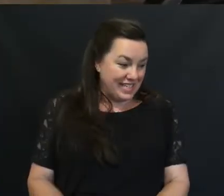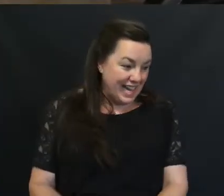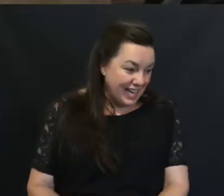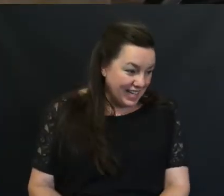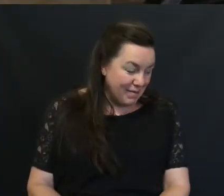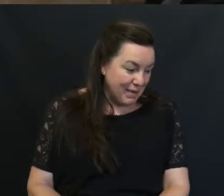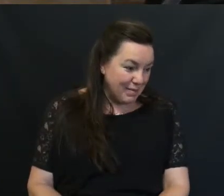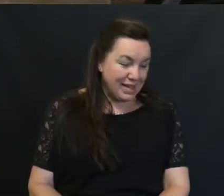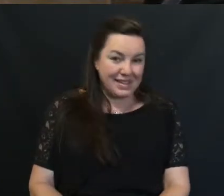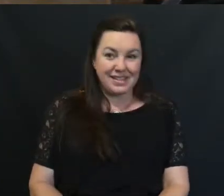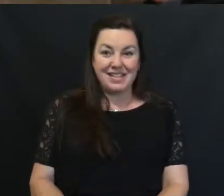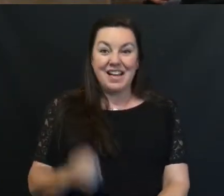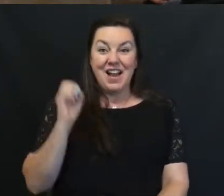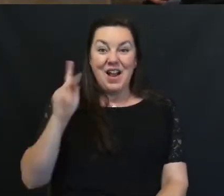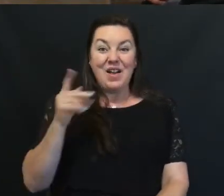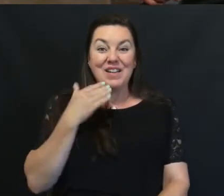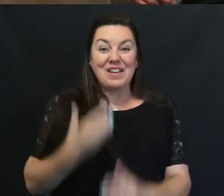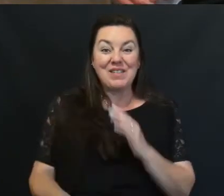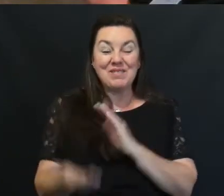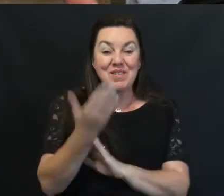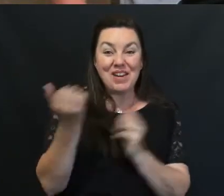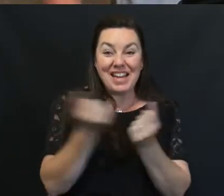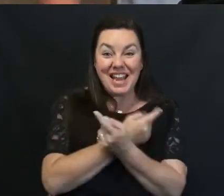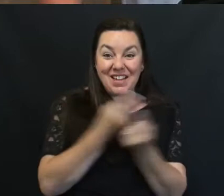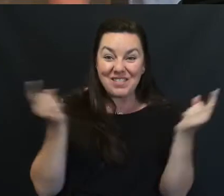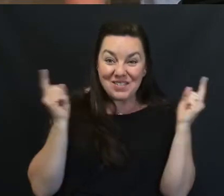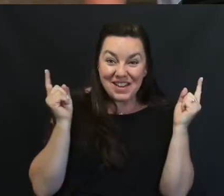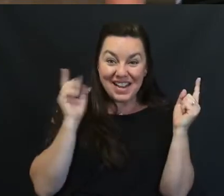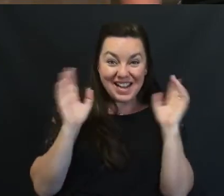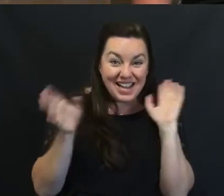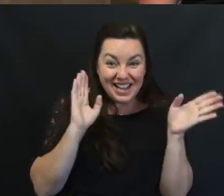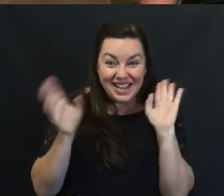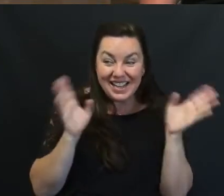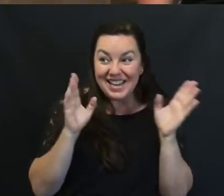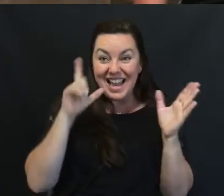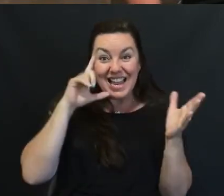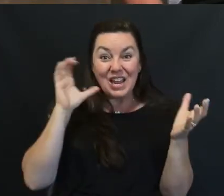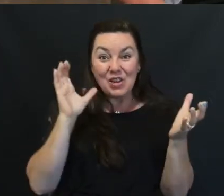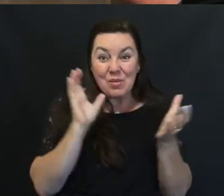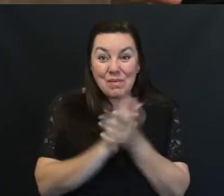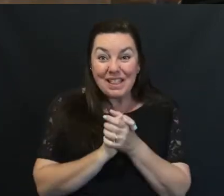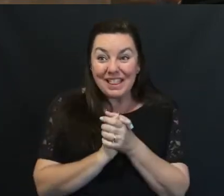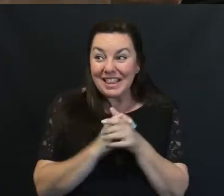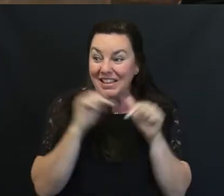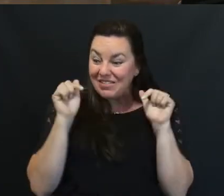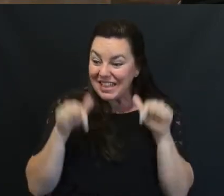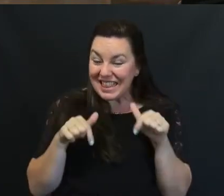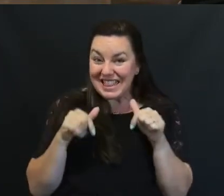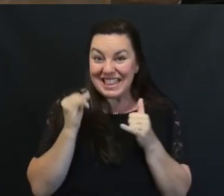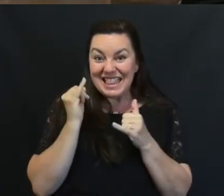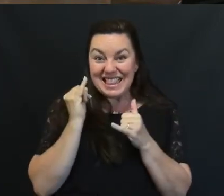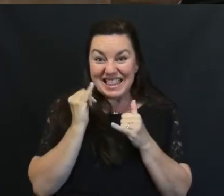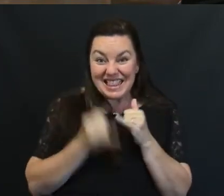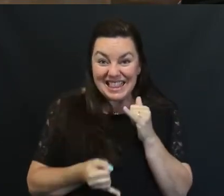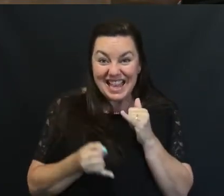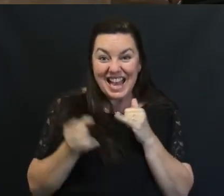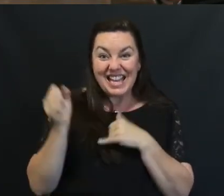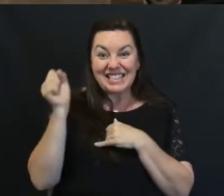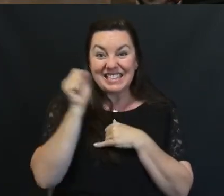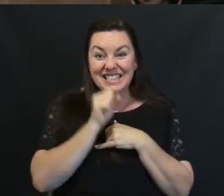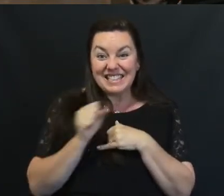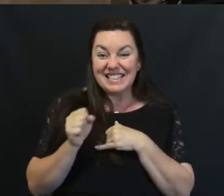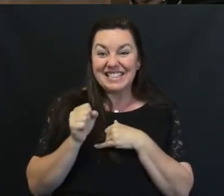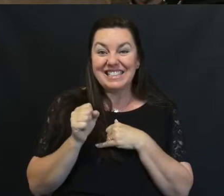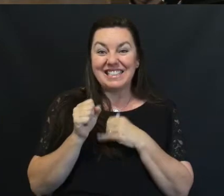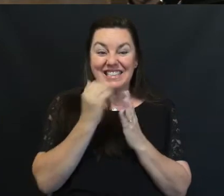All right, good morning everybody. Everybody, can you believe this is our last session of the